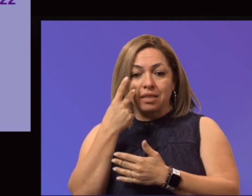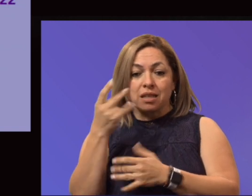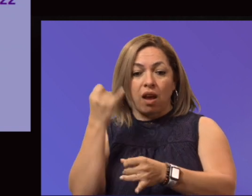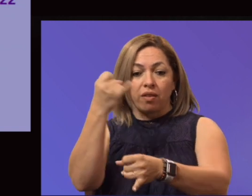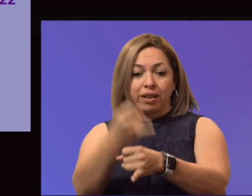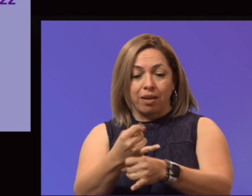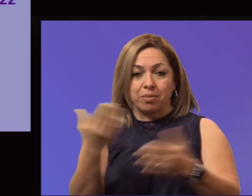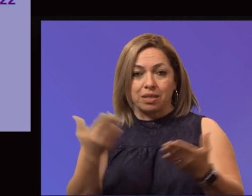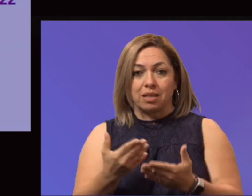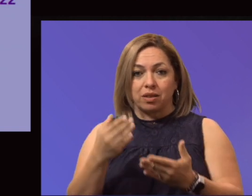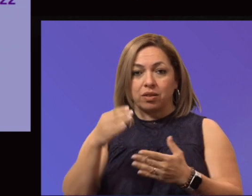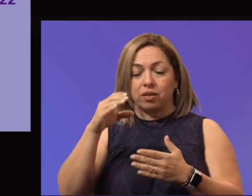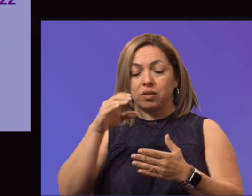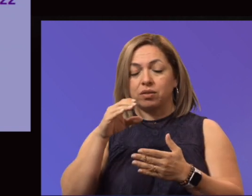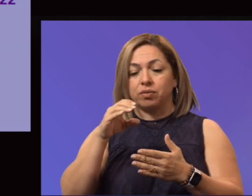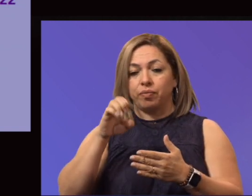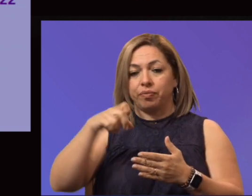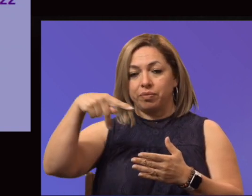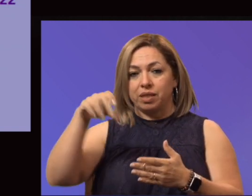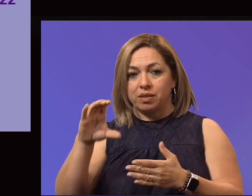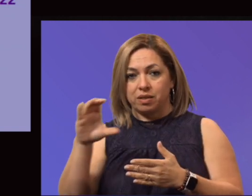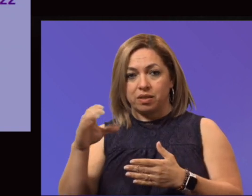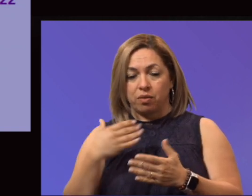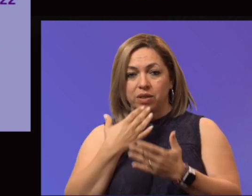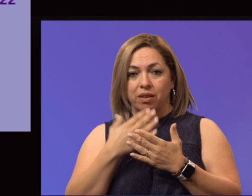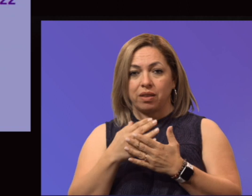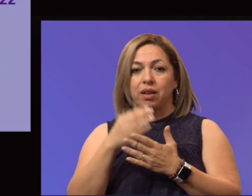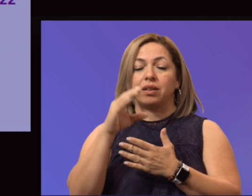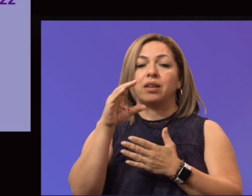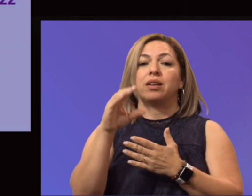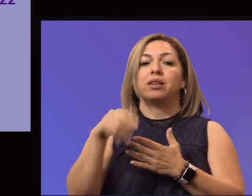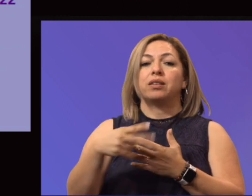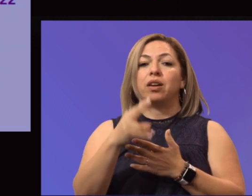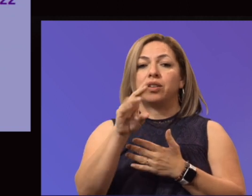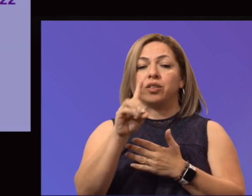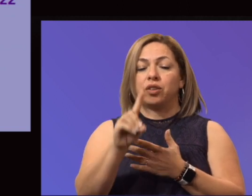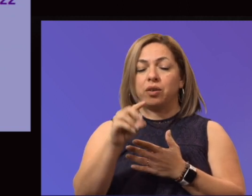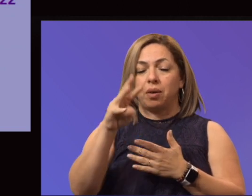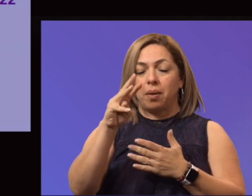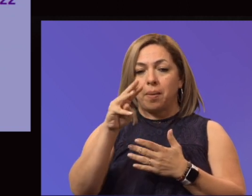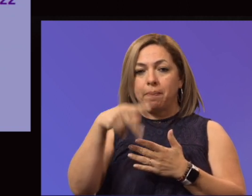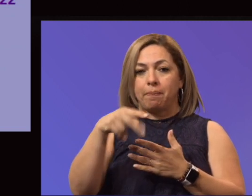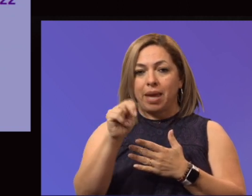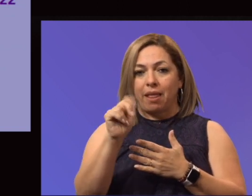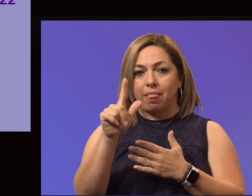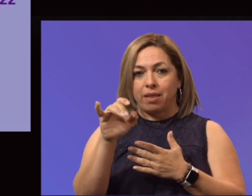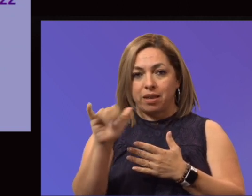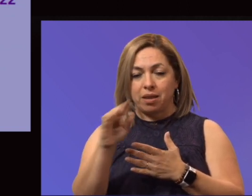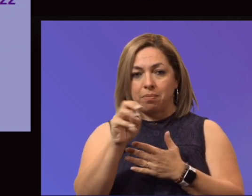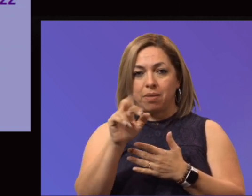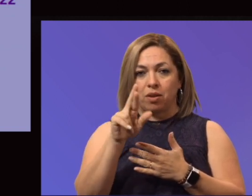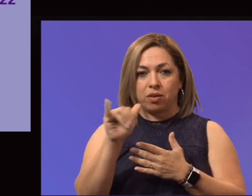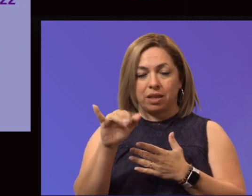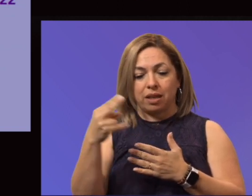El Paso Community College. I want to thank Dr. Pendley, Mary Beth Hahn, and the entire team for ensuring and for playing point. But it's